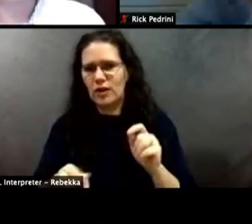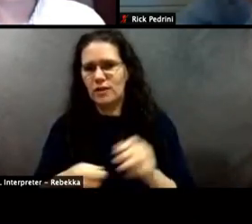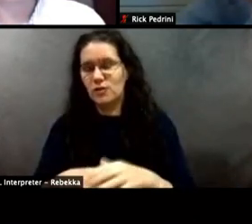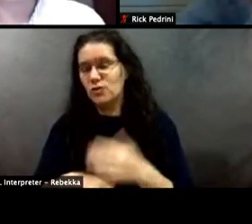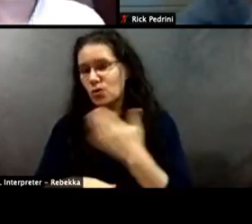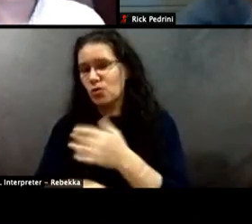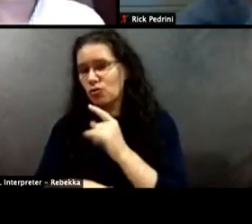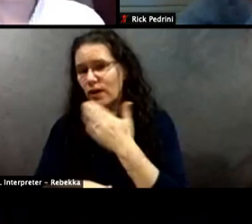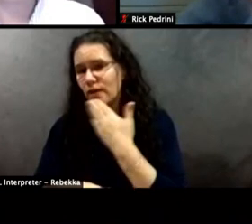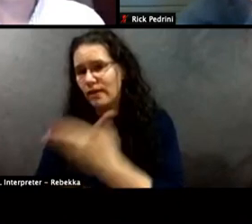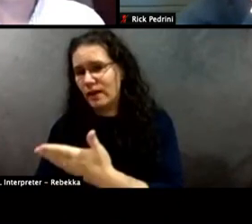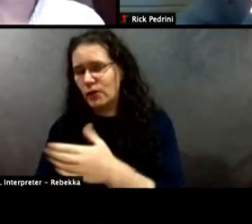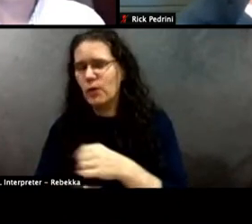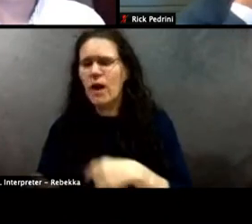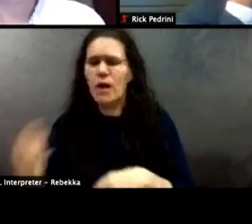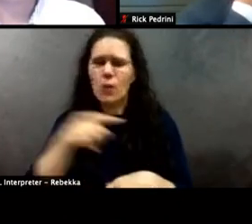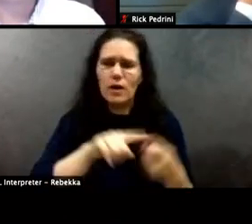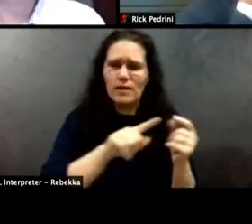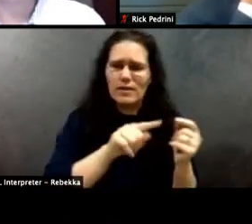Drake.